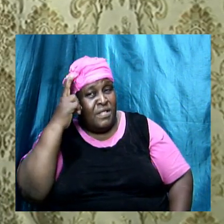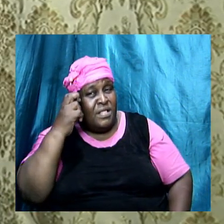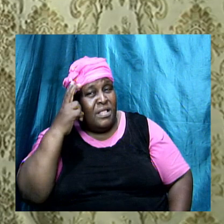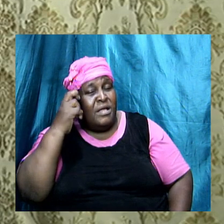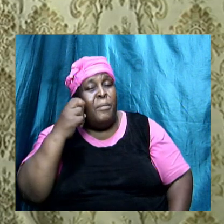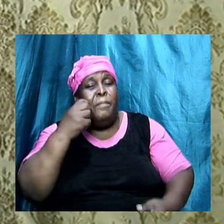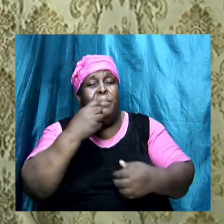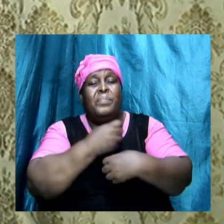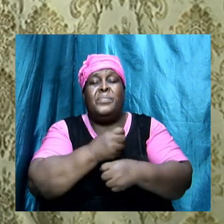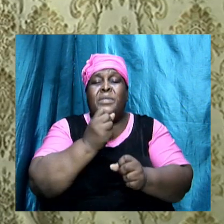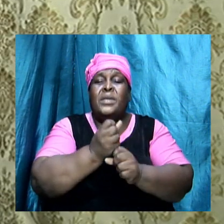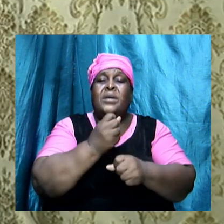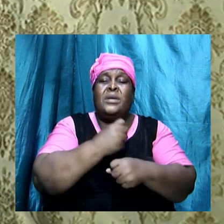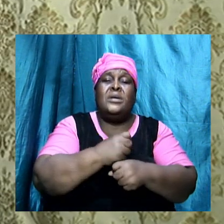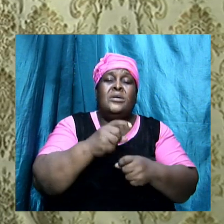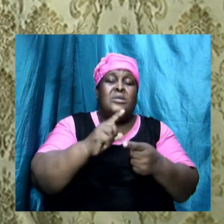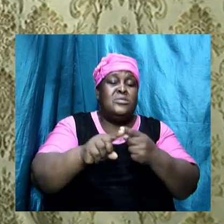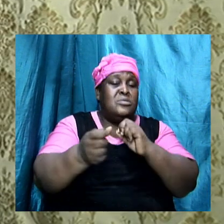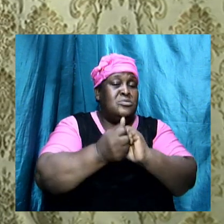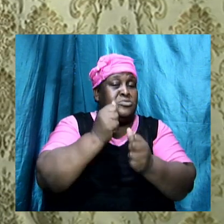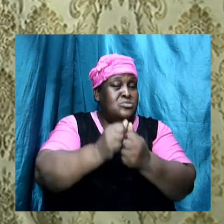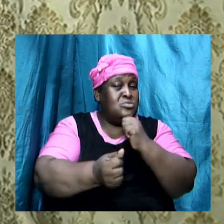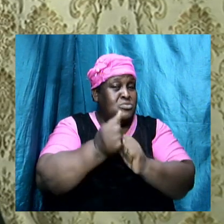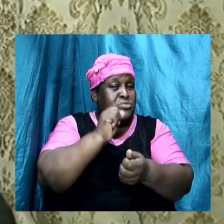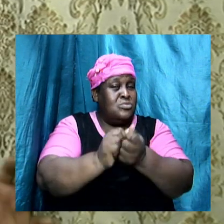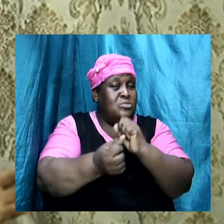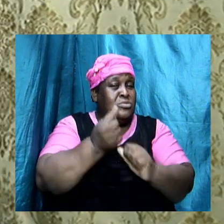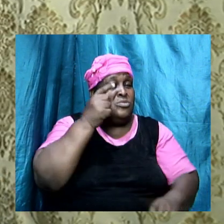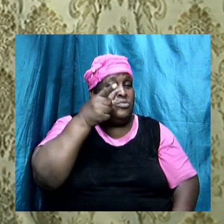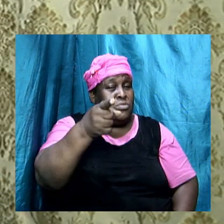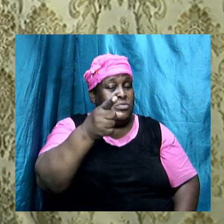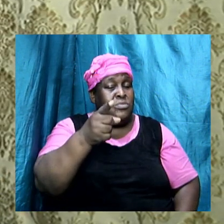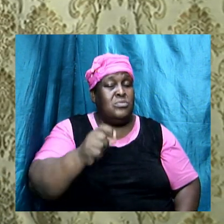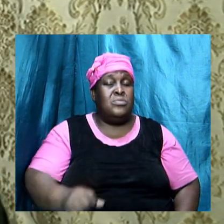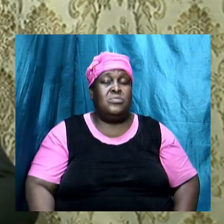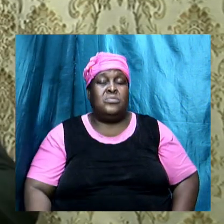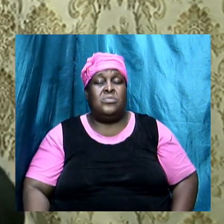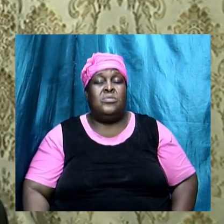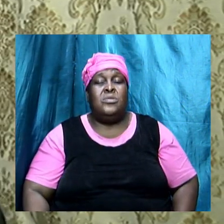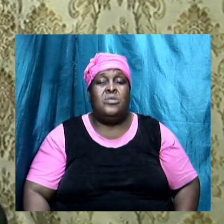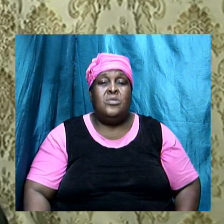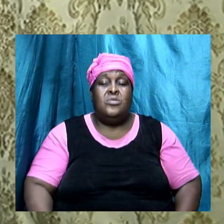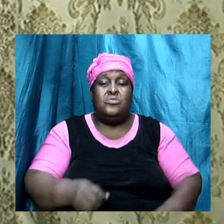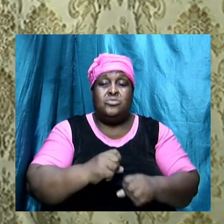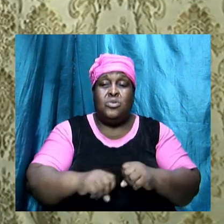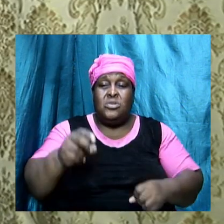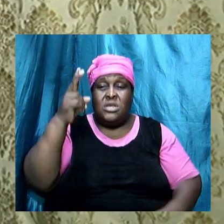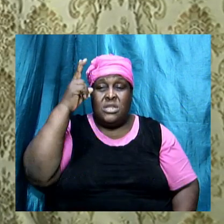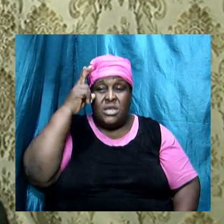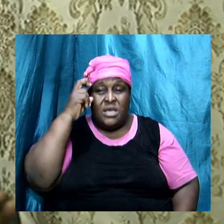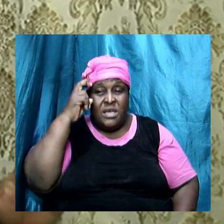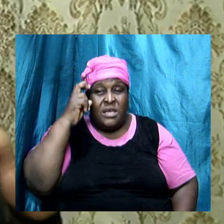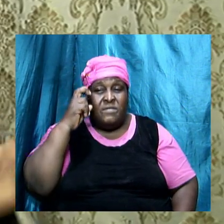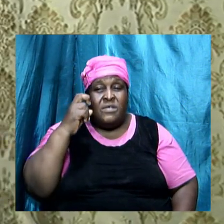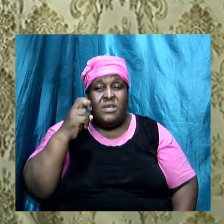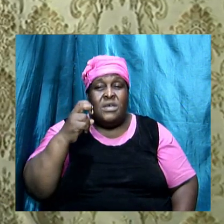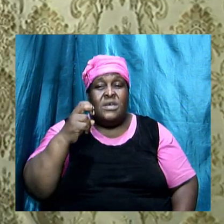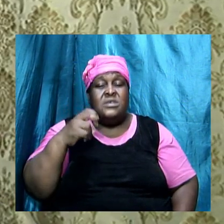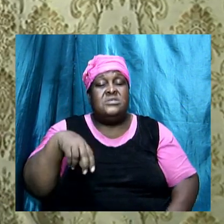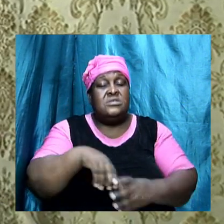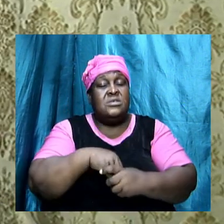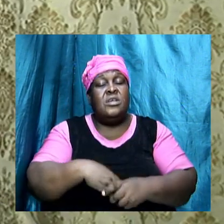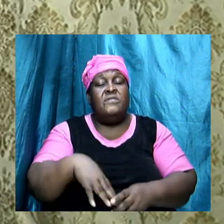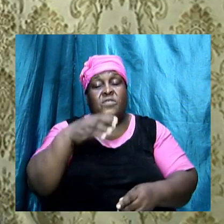out to destroy you. So Balaam, instead of cursing the people, bless and Balaam,